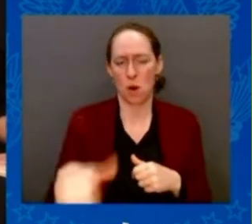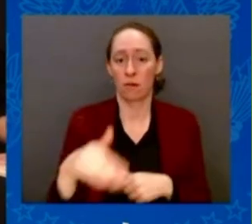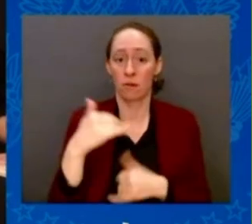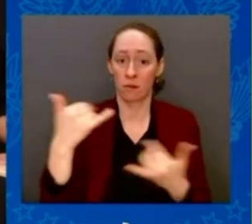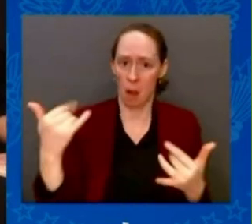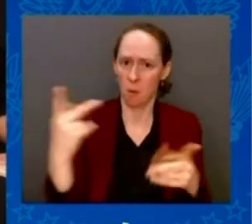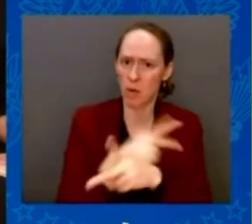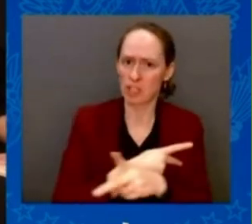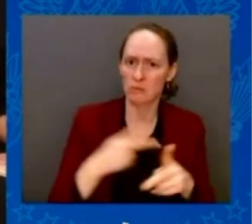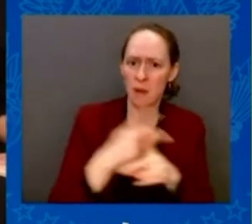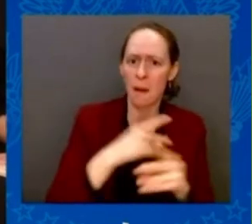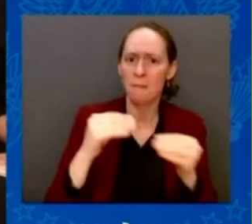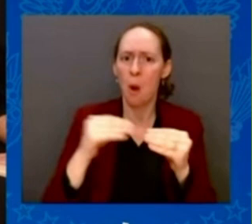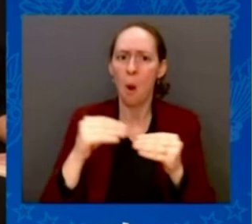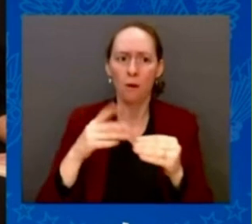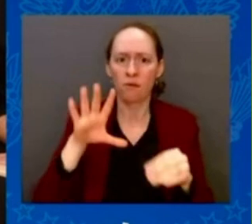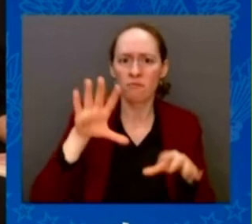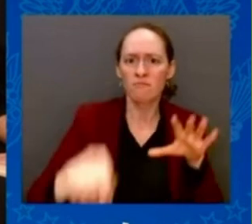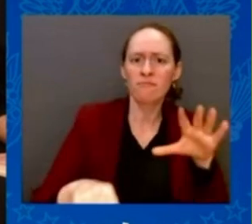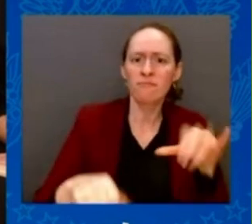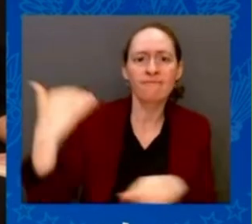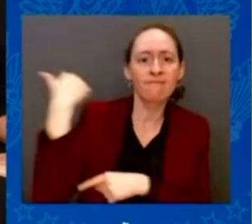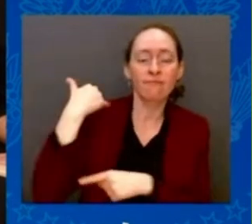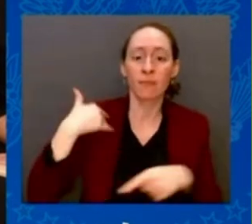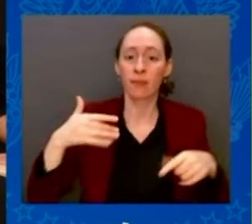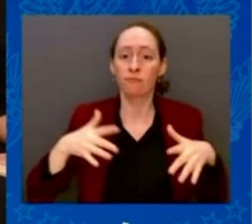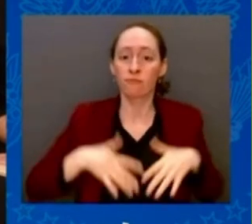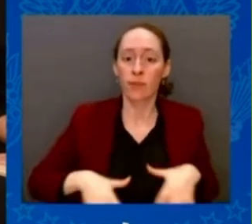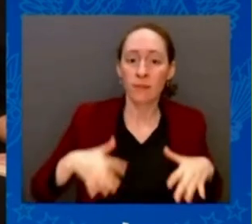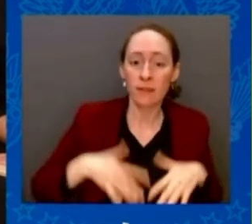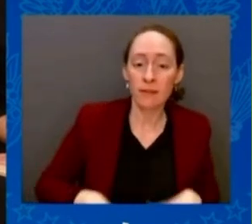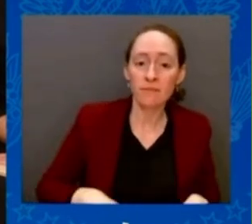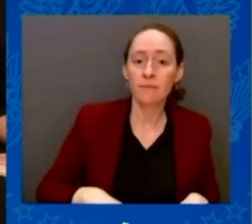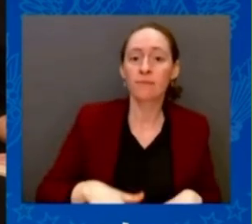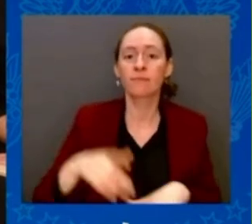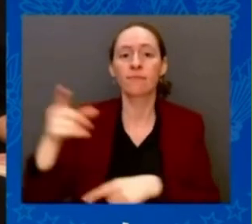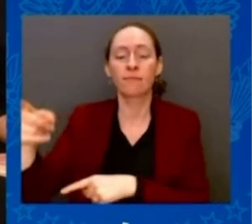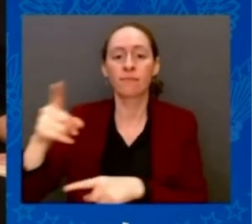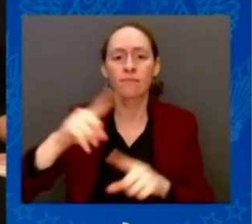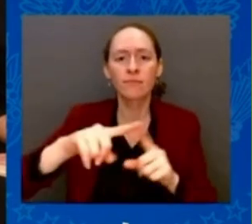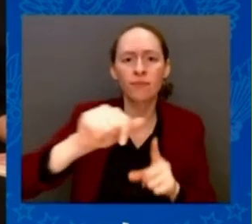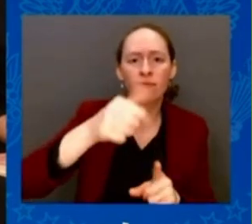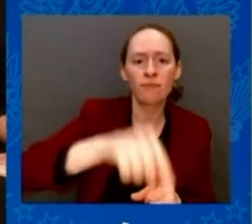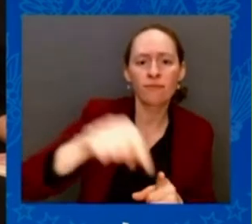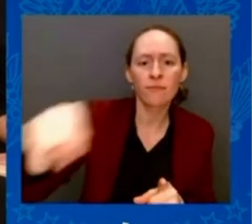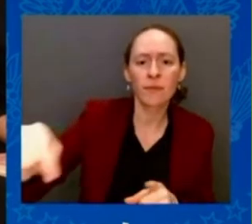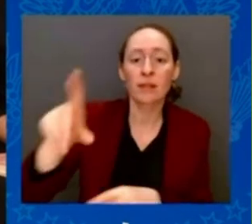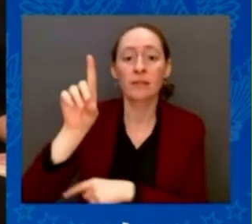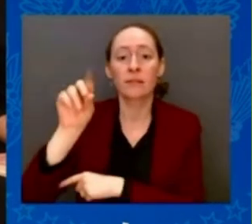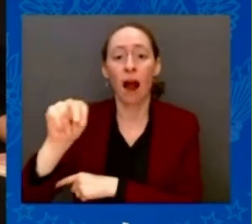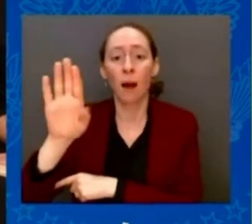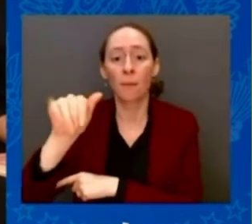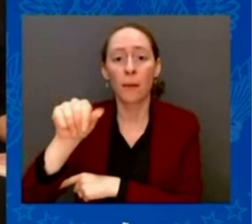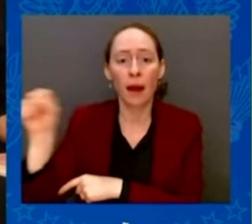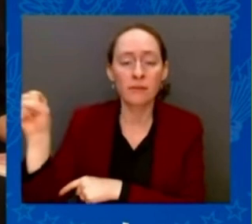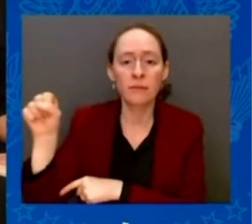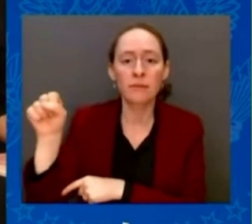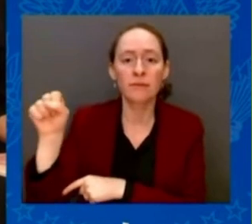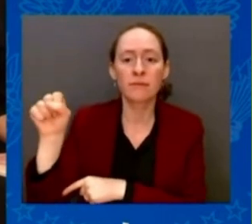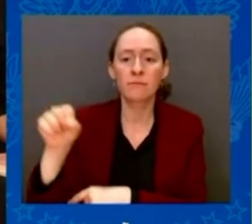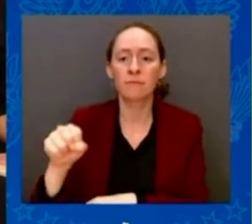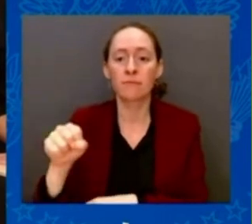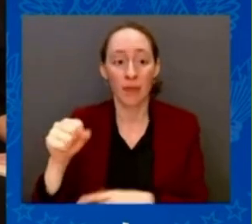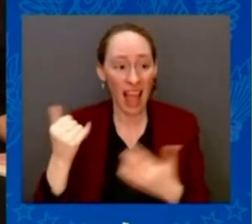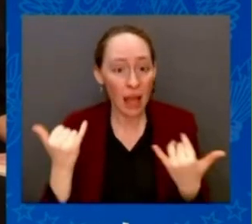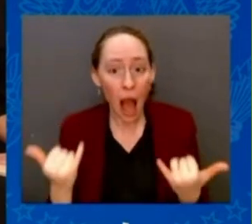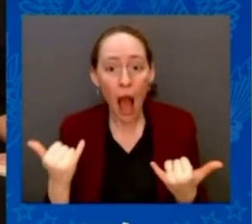2014, and then the full-fledged invasion of Ukraine last year. We cannot allow Russia